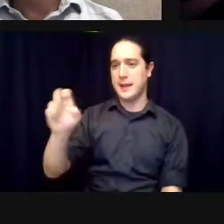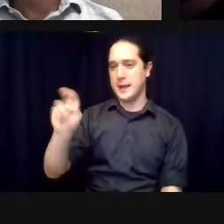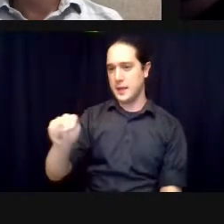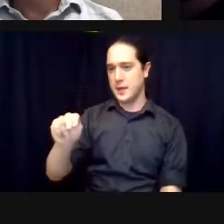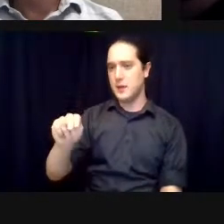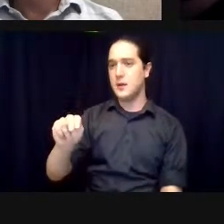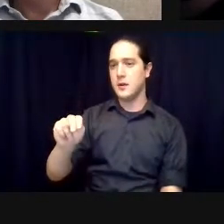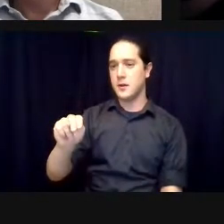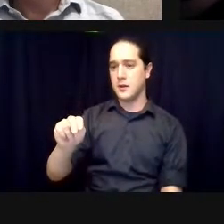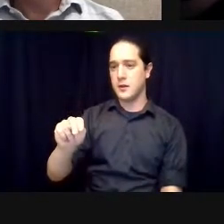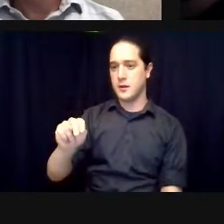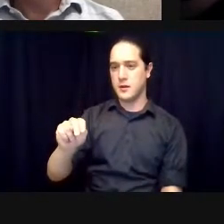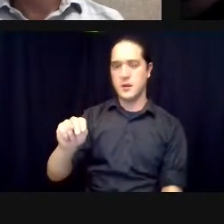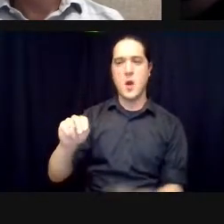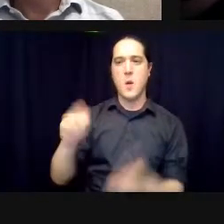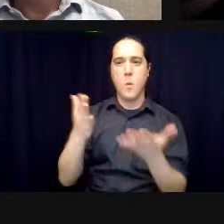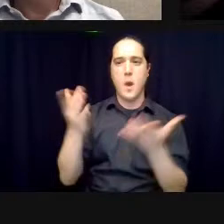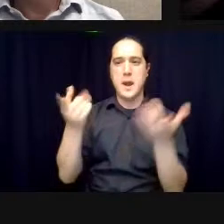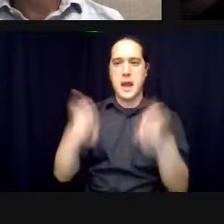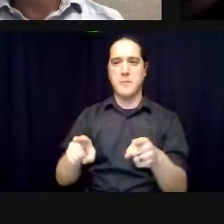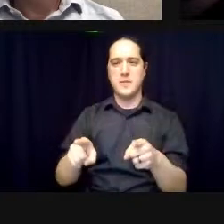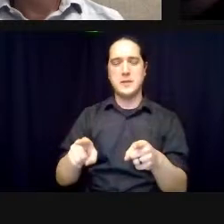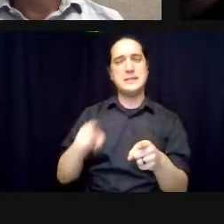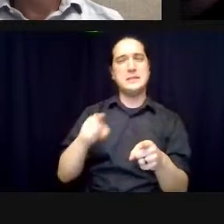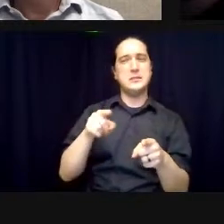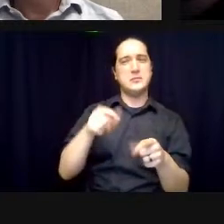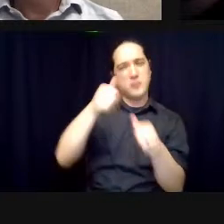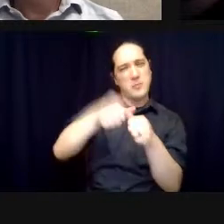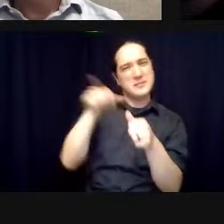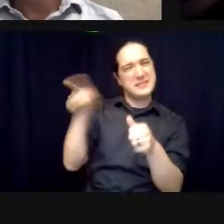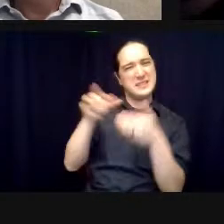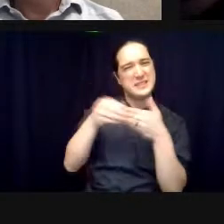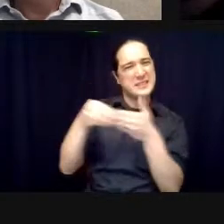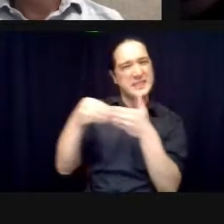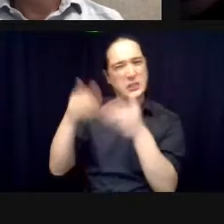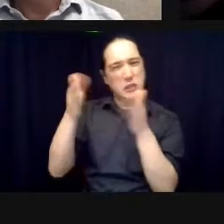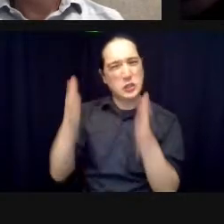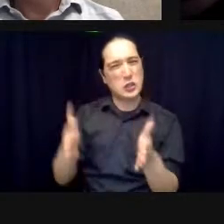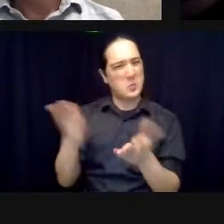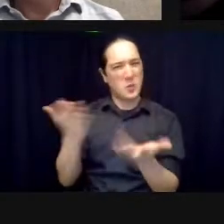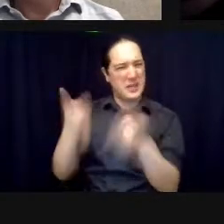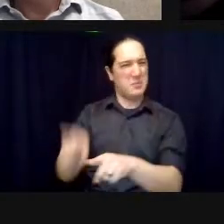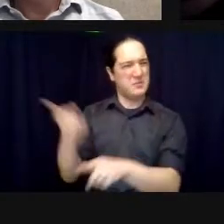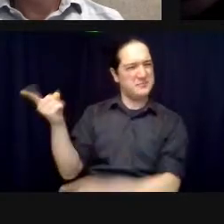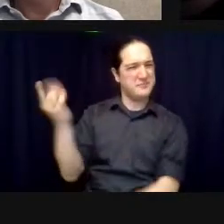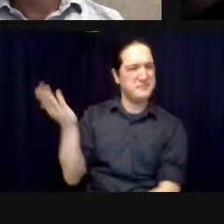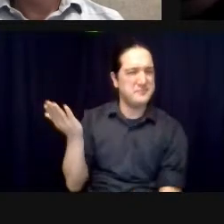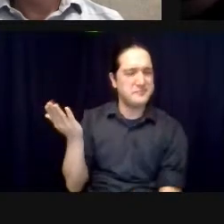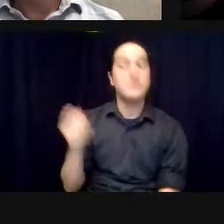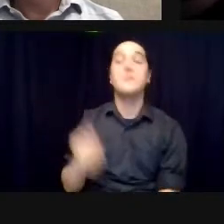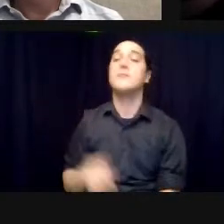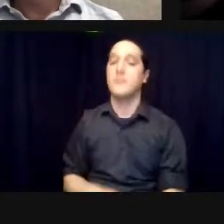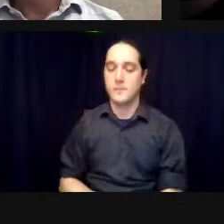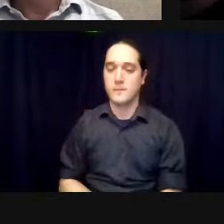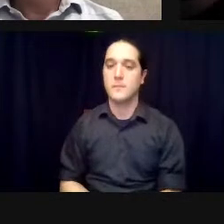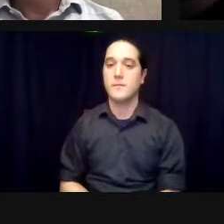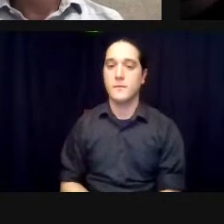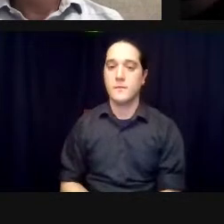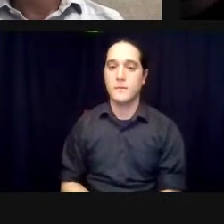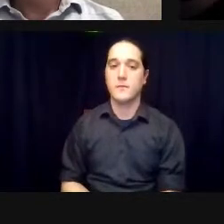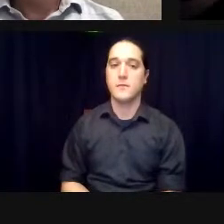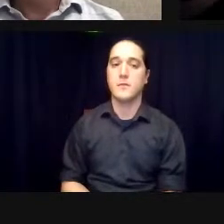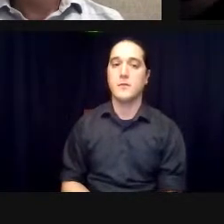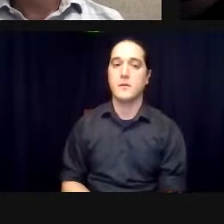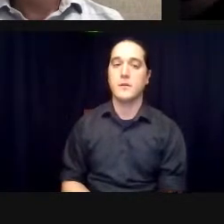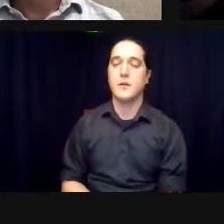so you know like this call we had a zoom call with about 50 or 60 uh friends around the planet